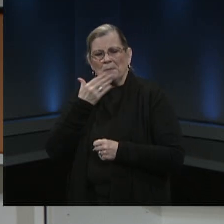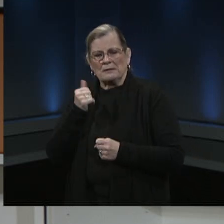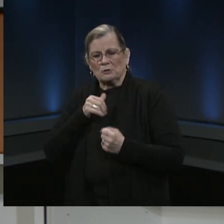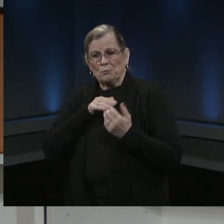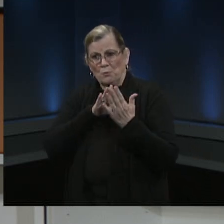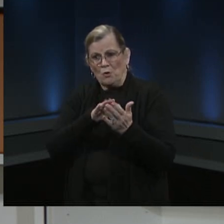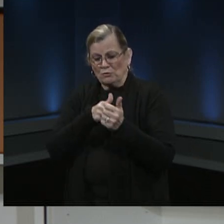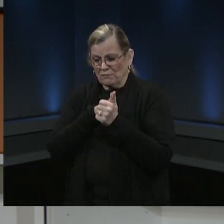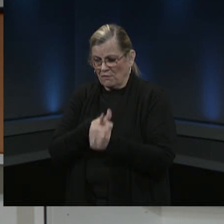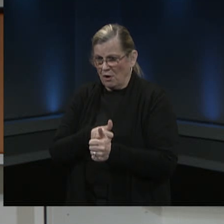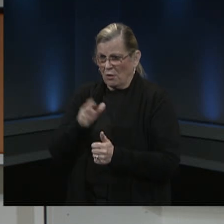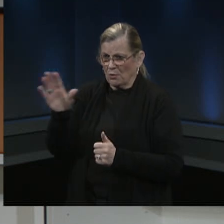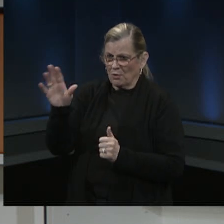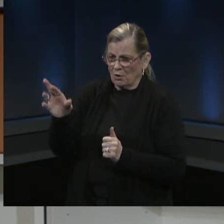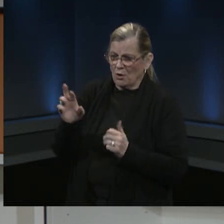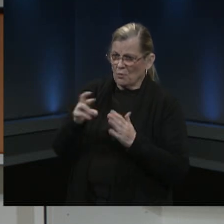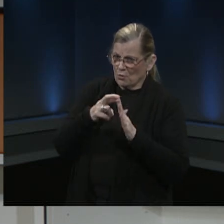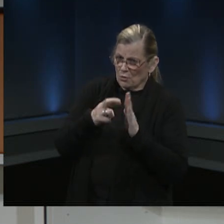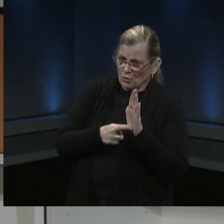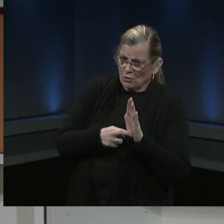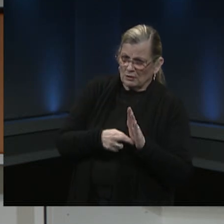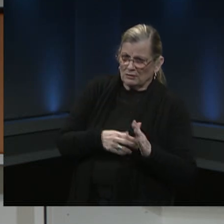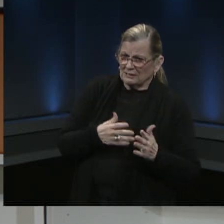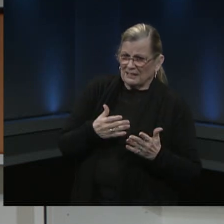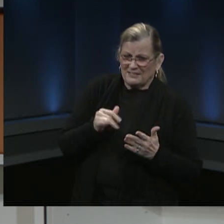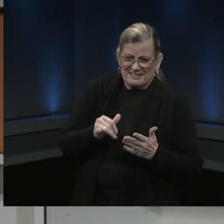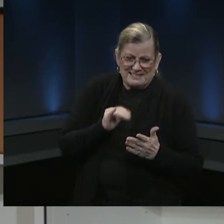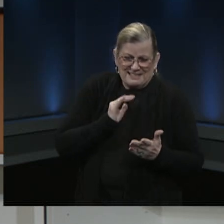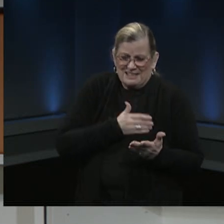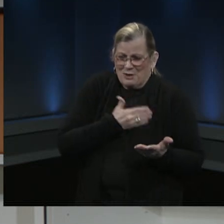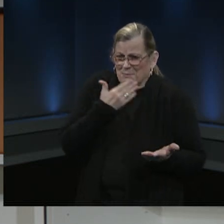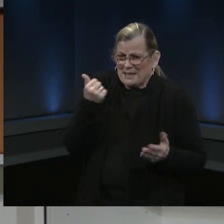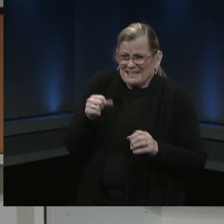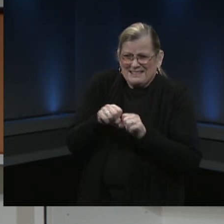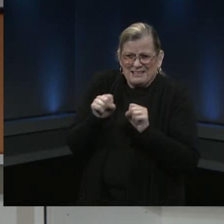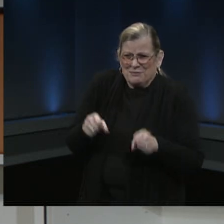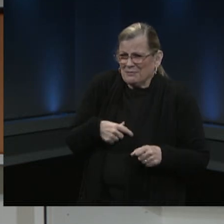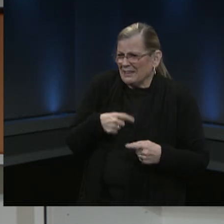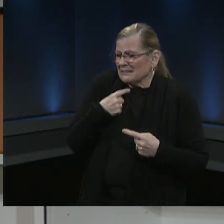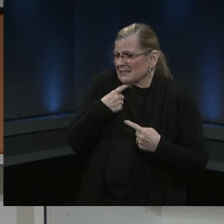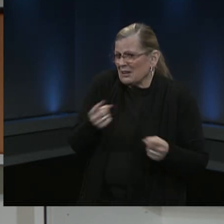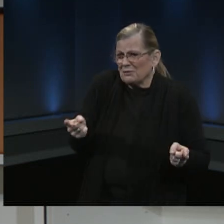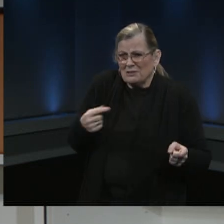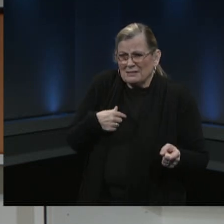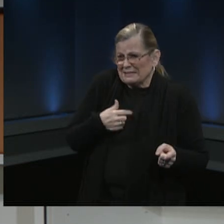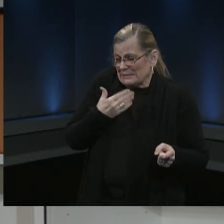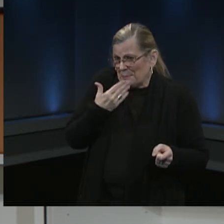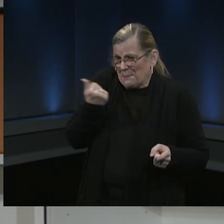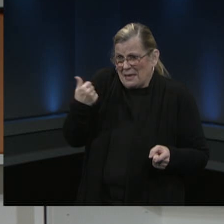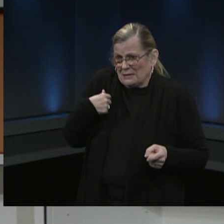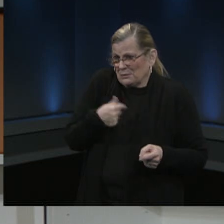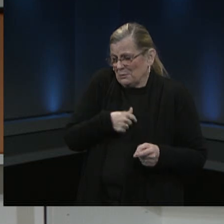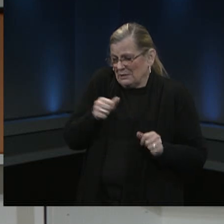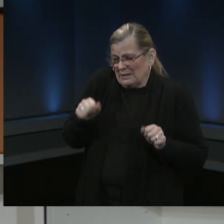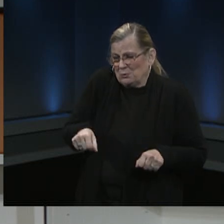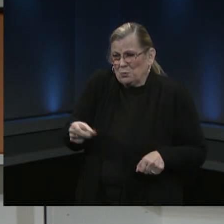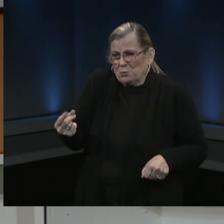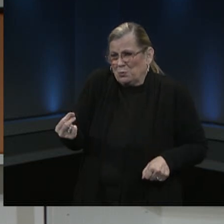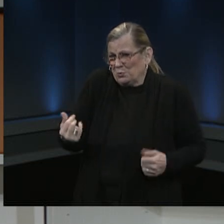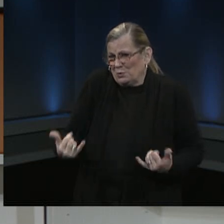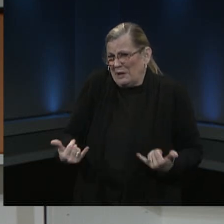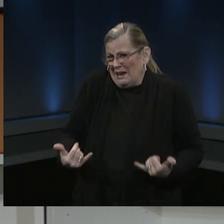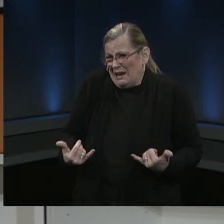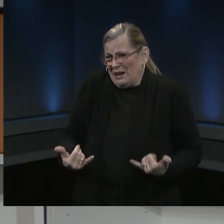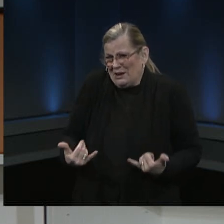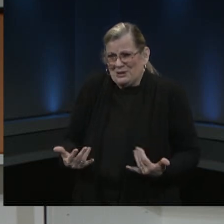sophisticated process we would have already shared it with you this is the best that we can do in the situation that we have and we